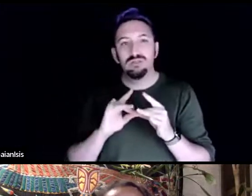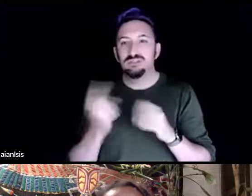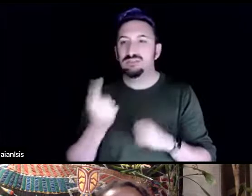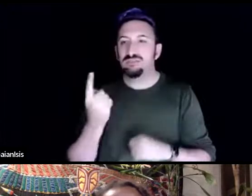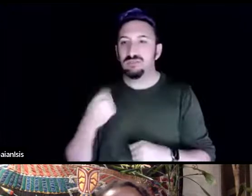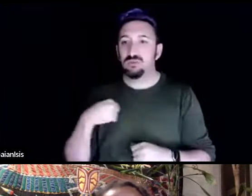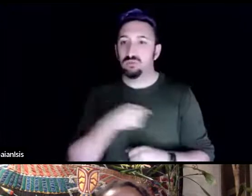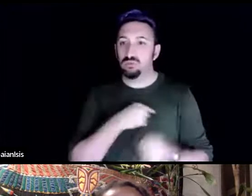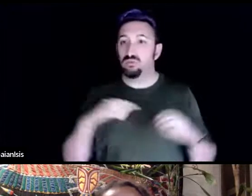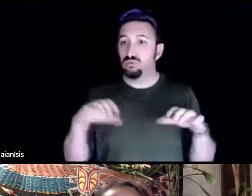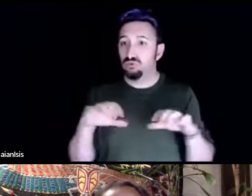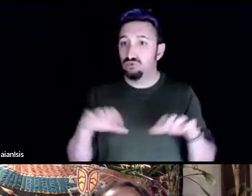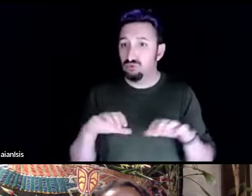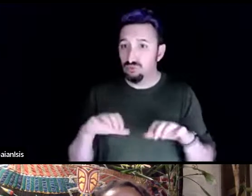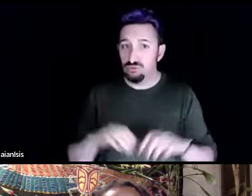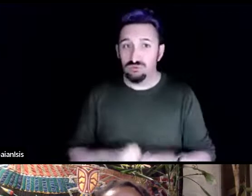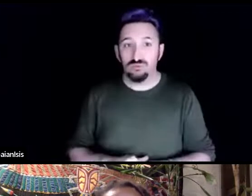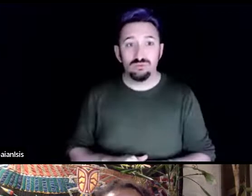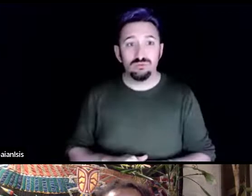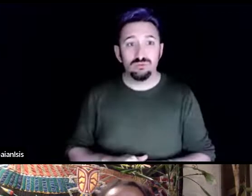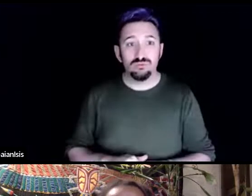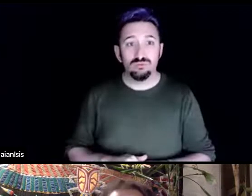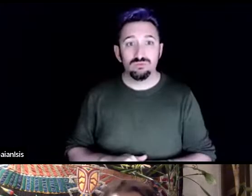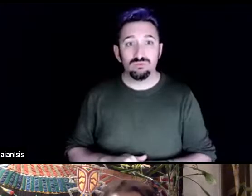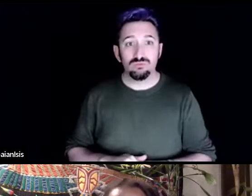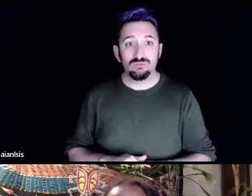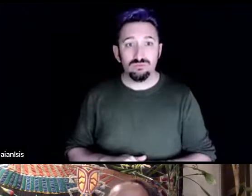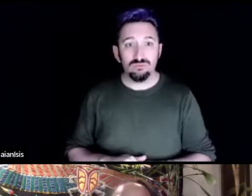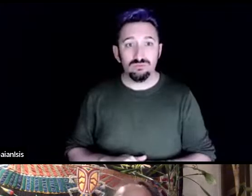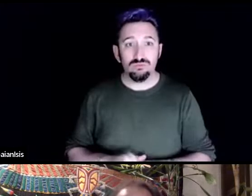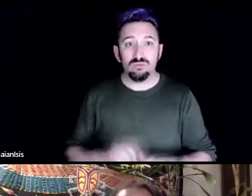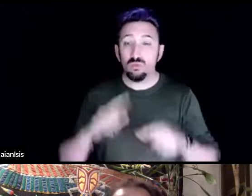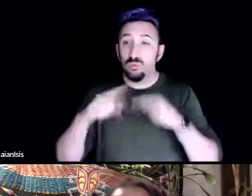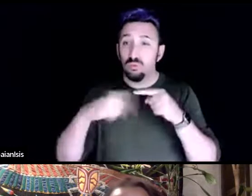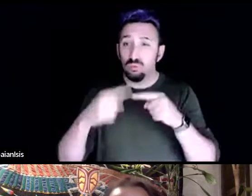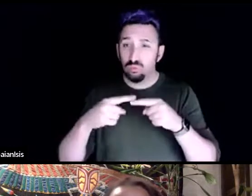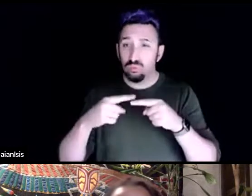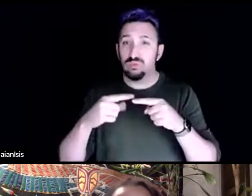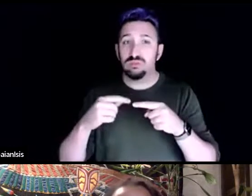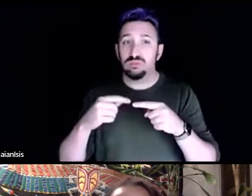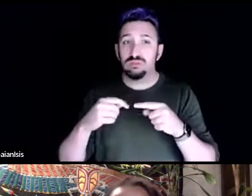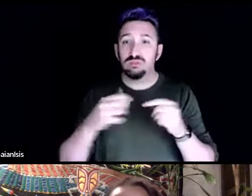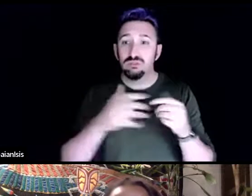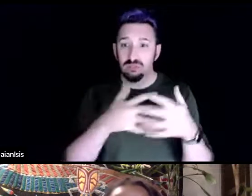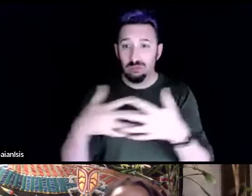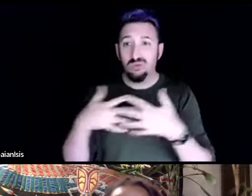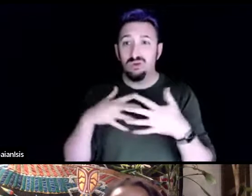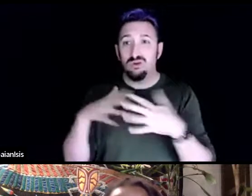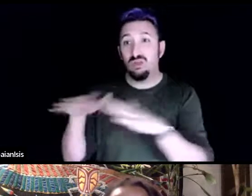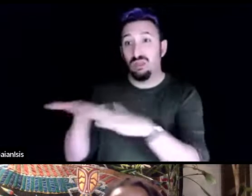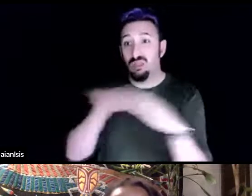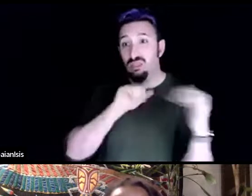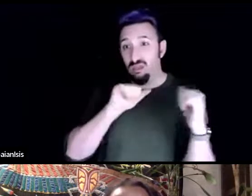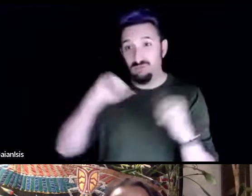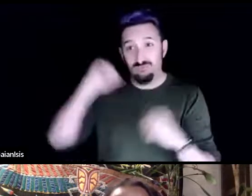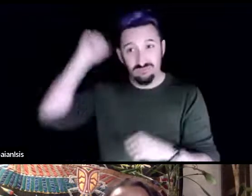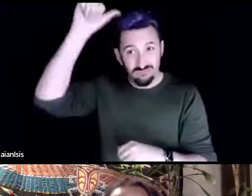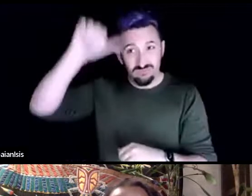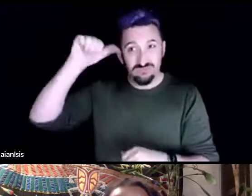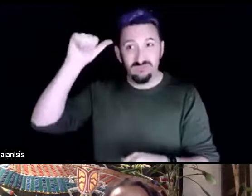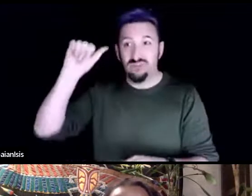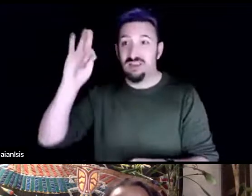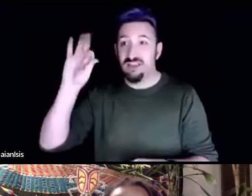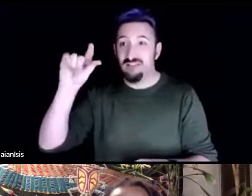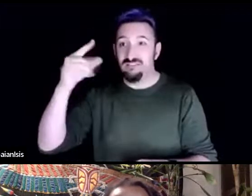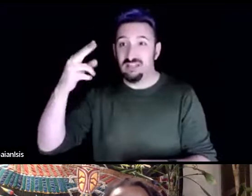you know when the u.s pulled out of afghanistan it left a lot of people in a really bad